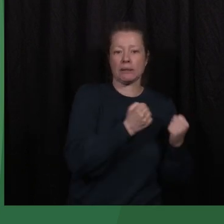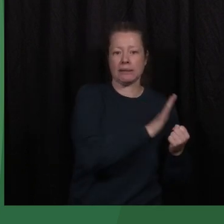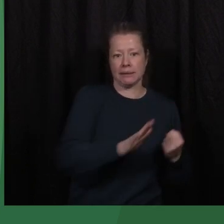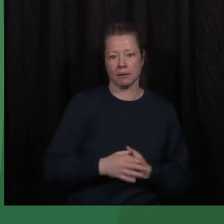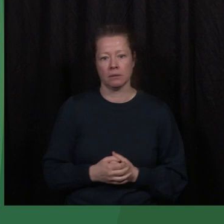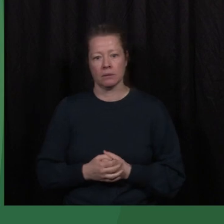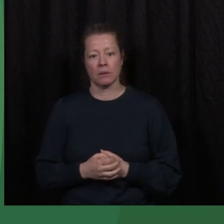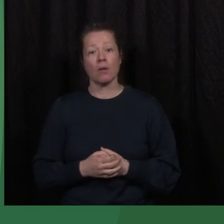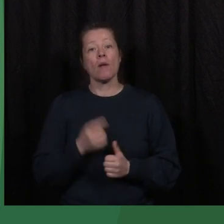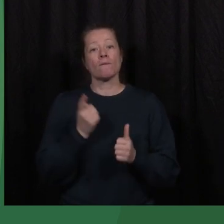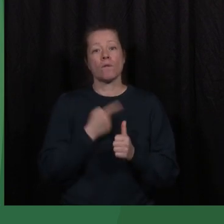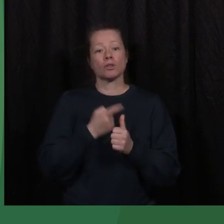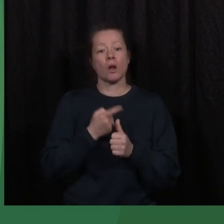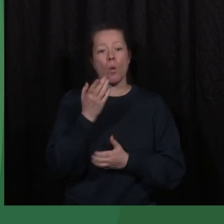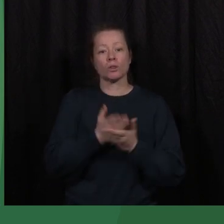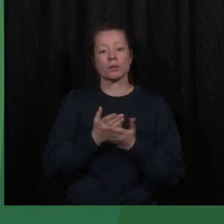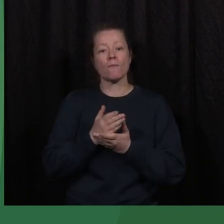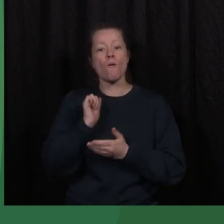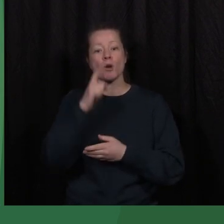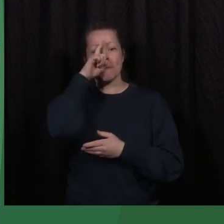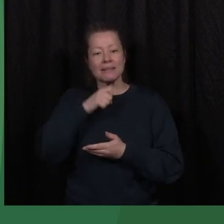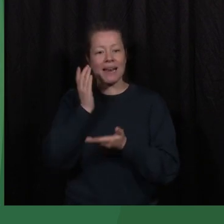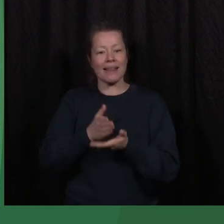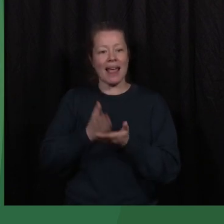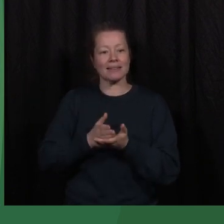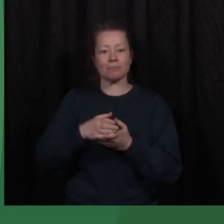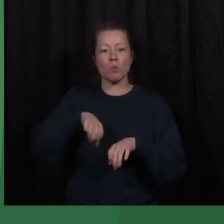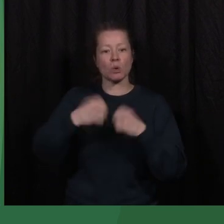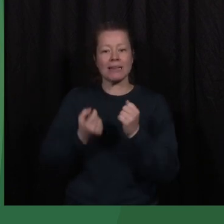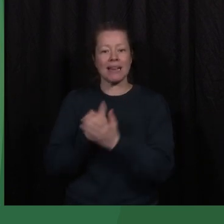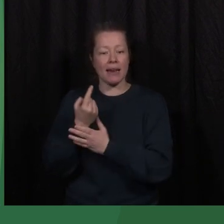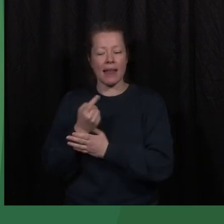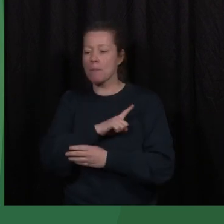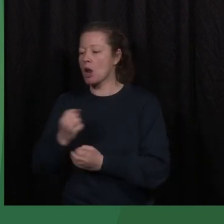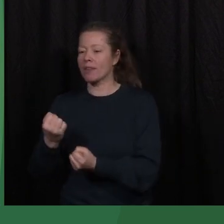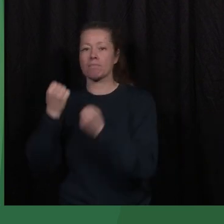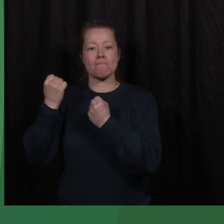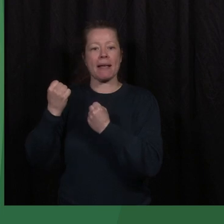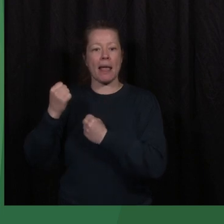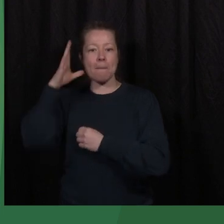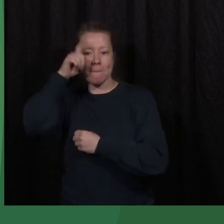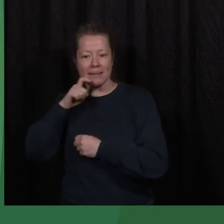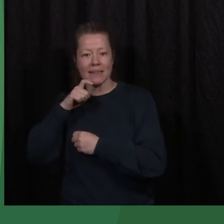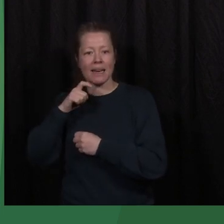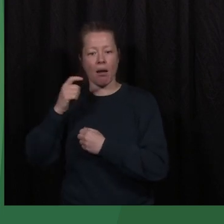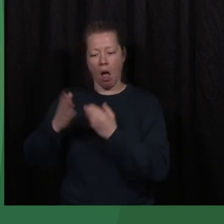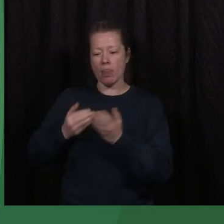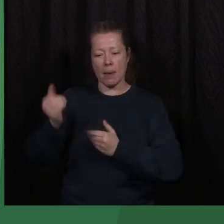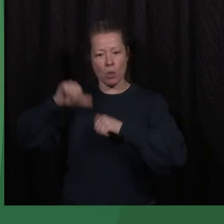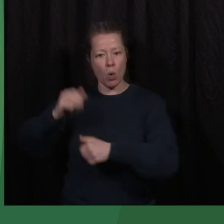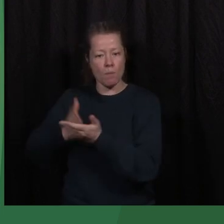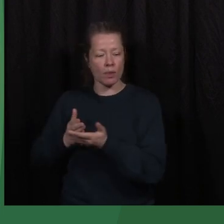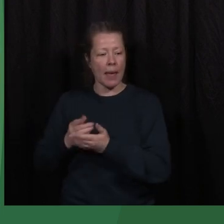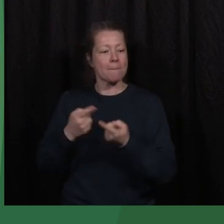You see, there's a reason why human rights violations happen. It's not only that powerful people act badly. It's also that powerless people